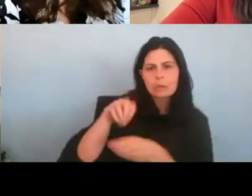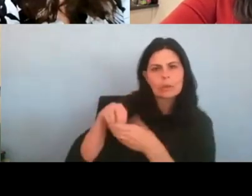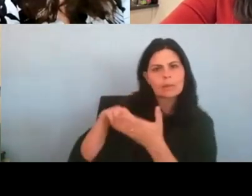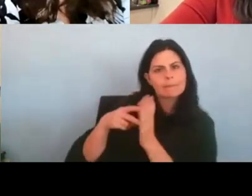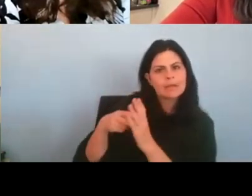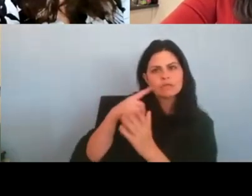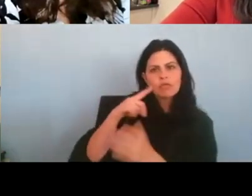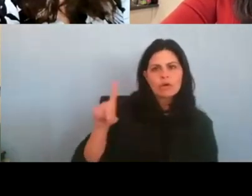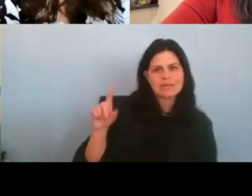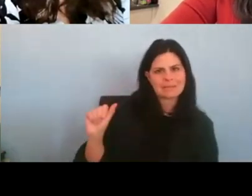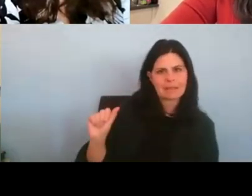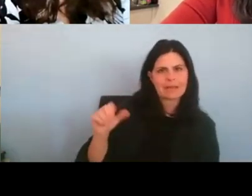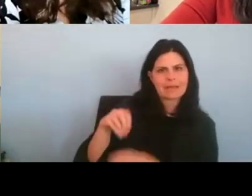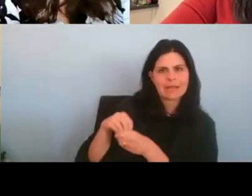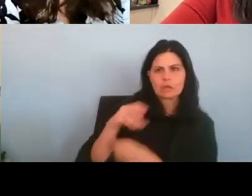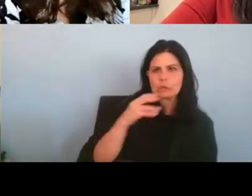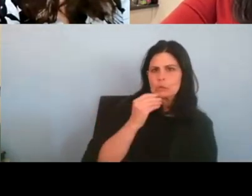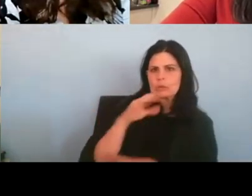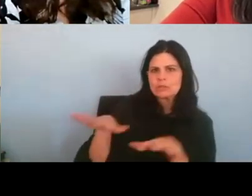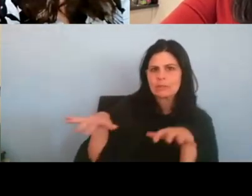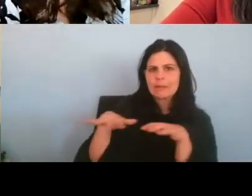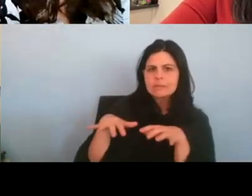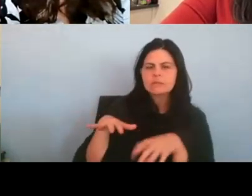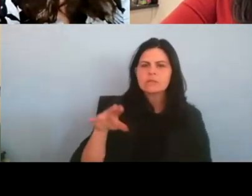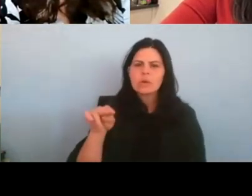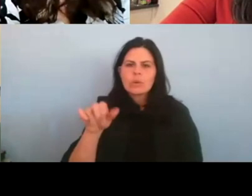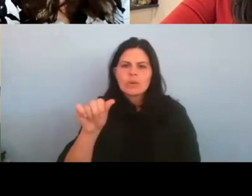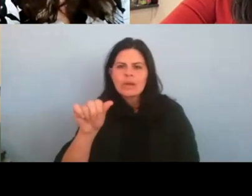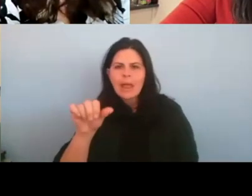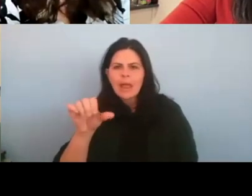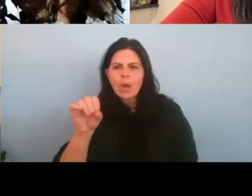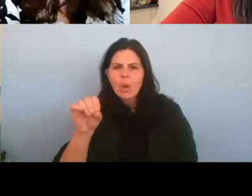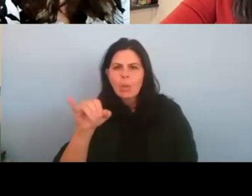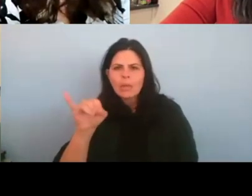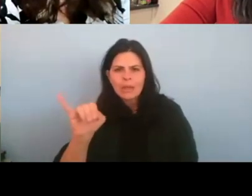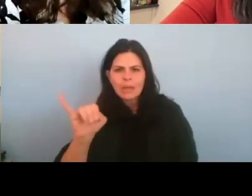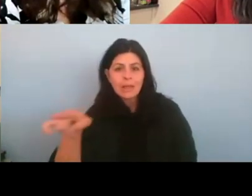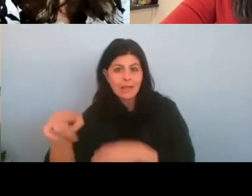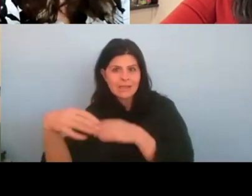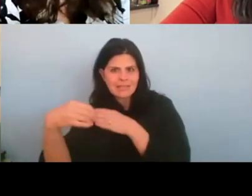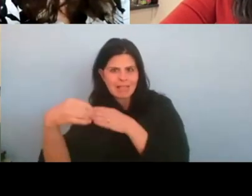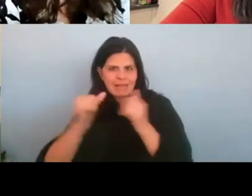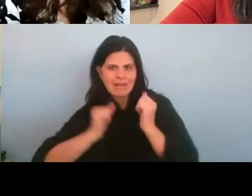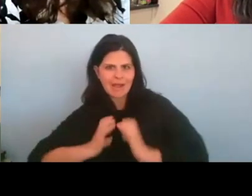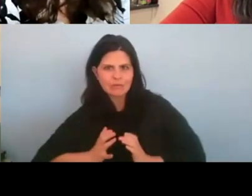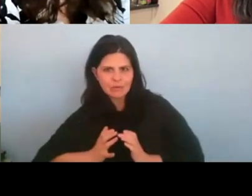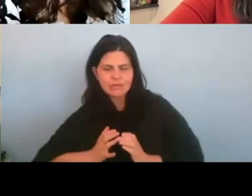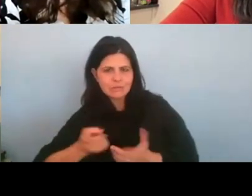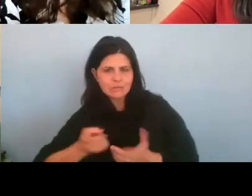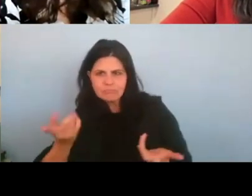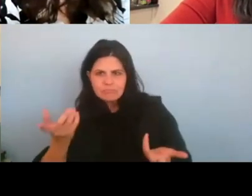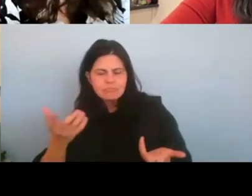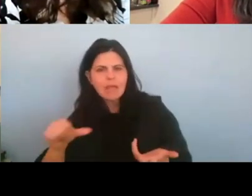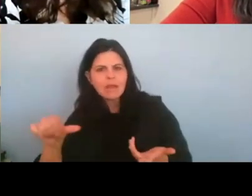Naomi, as the lead playing Yael, did you draw upon any of your personal experiences when playing this part?